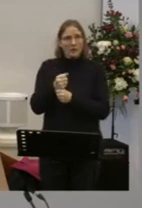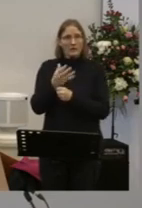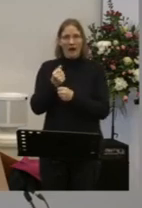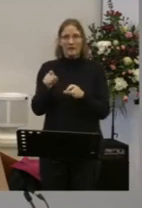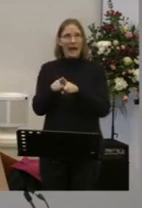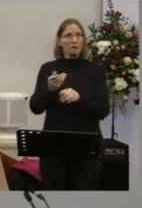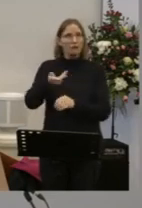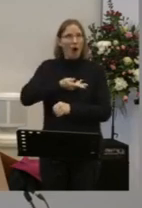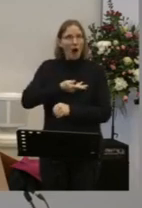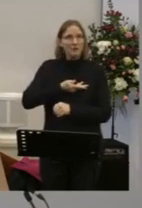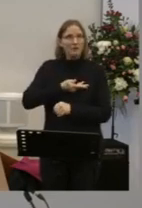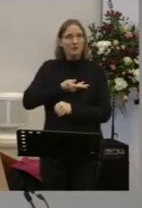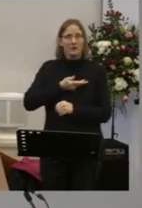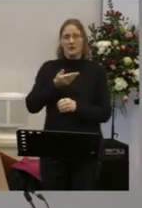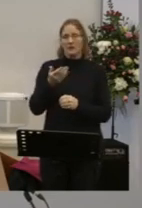to do